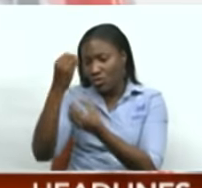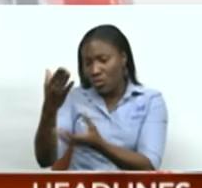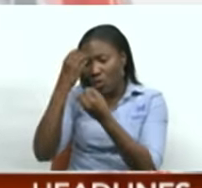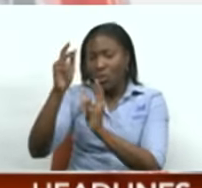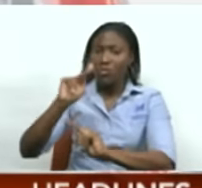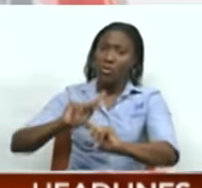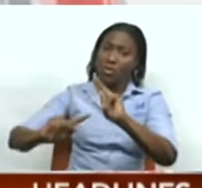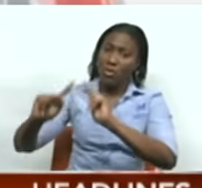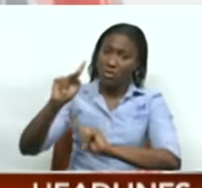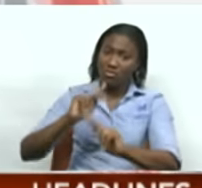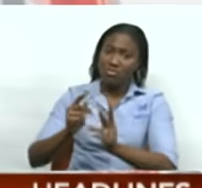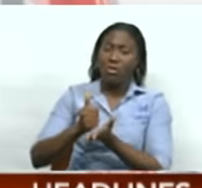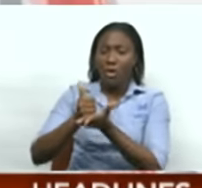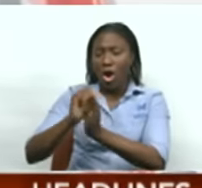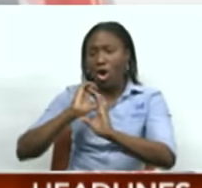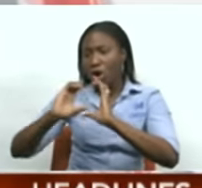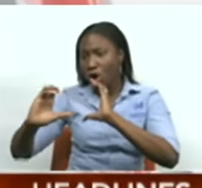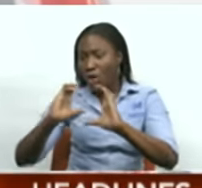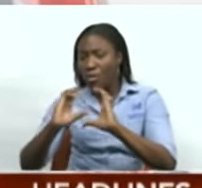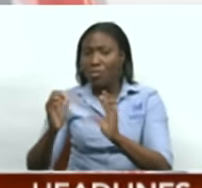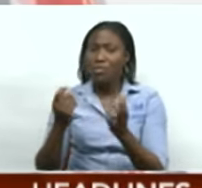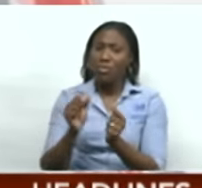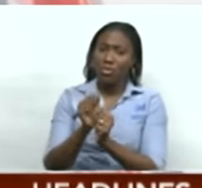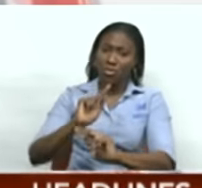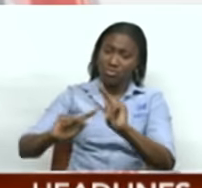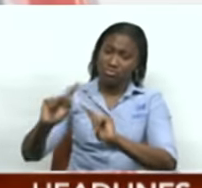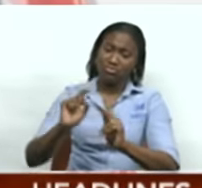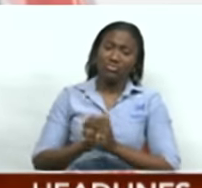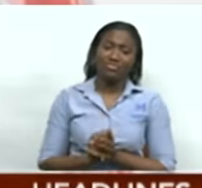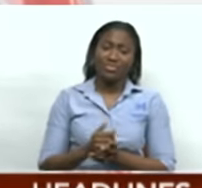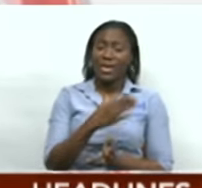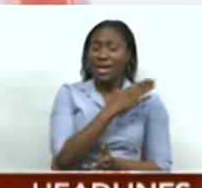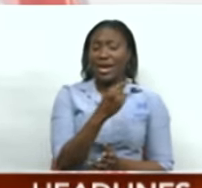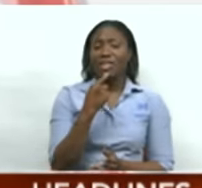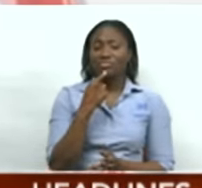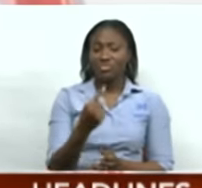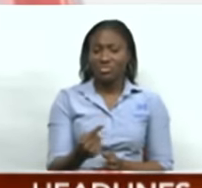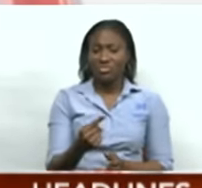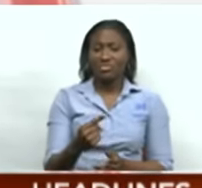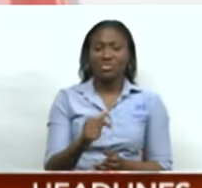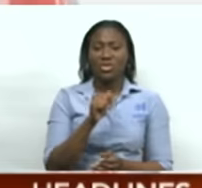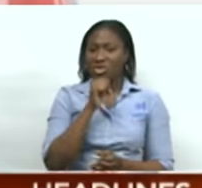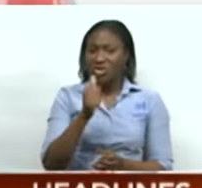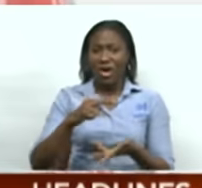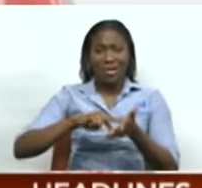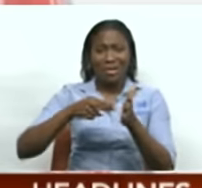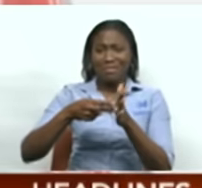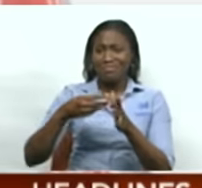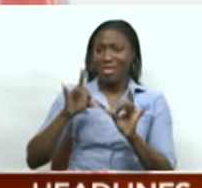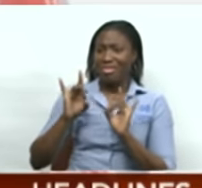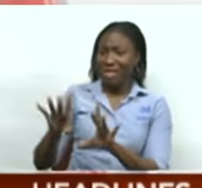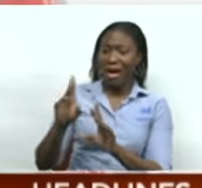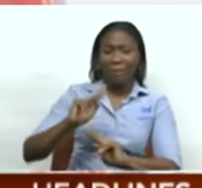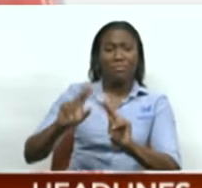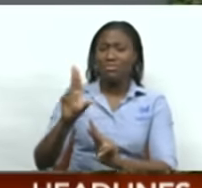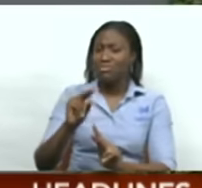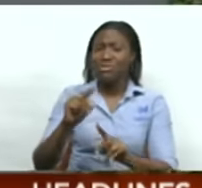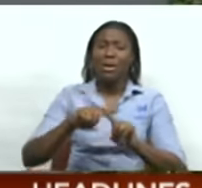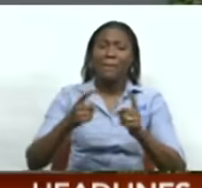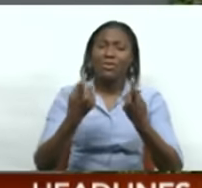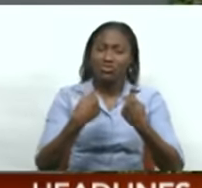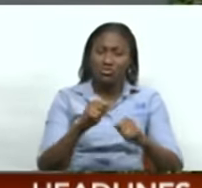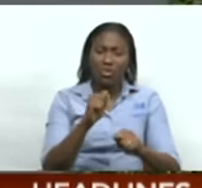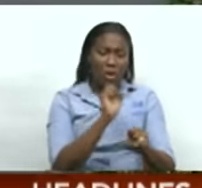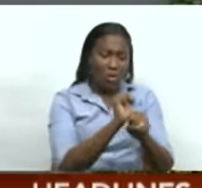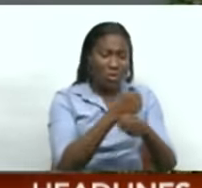neglected, perhaps, to communicate effectively with them. She said this was not done with malice, but from a place of ensuring that the most